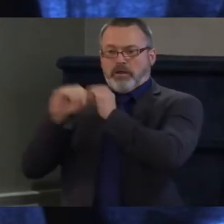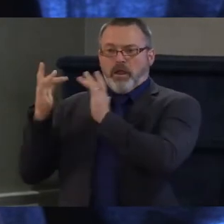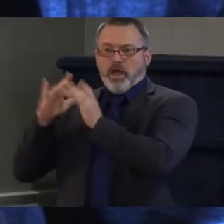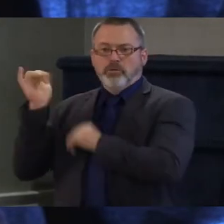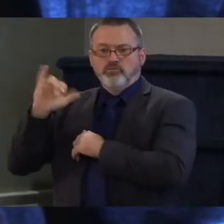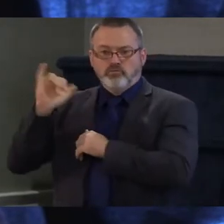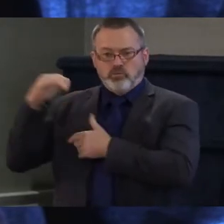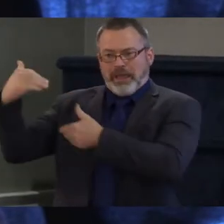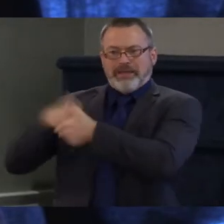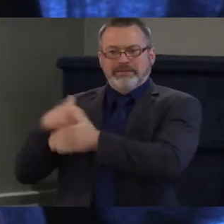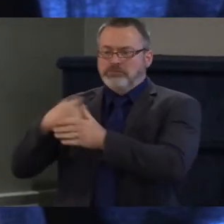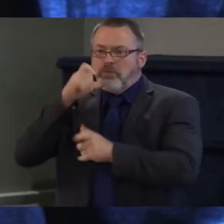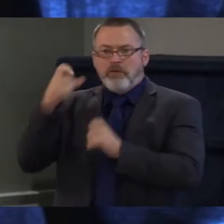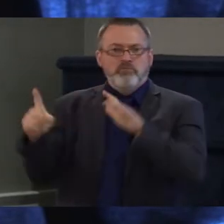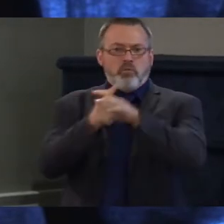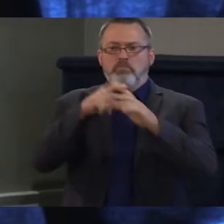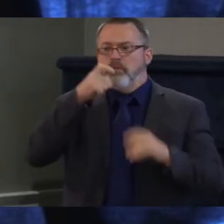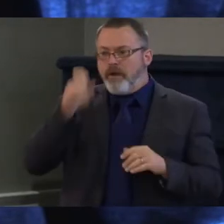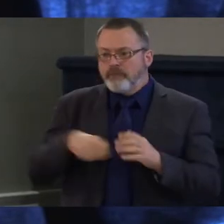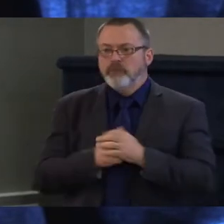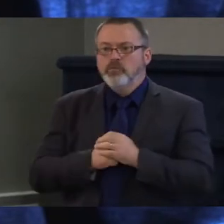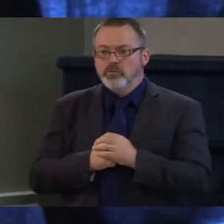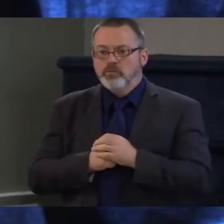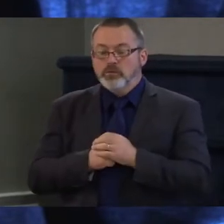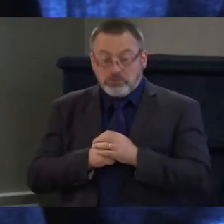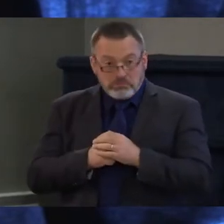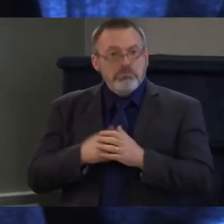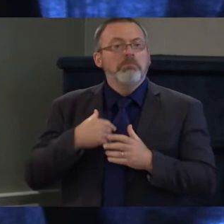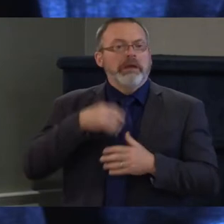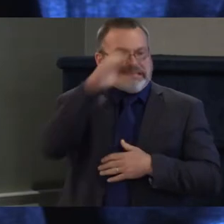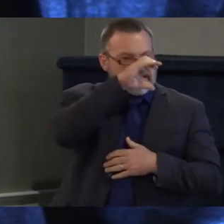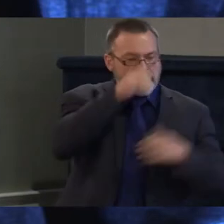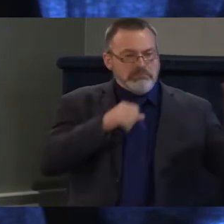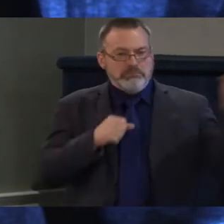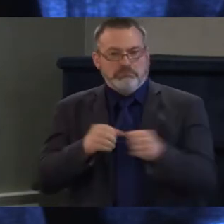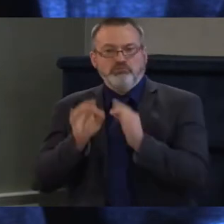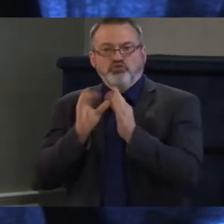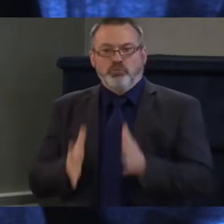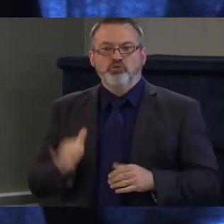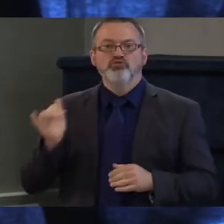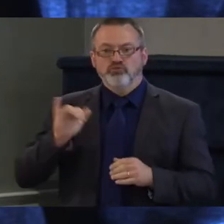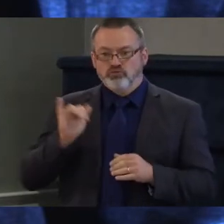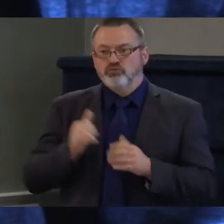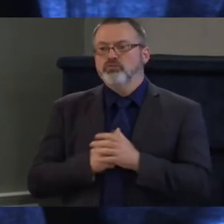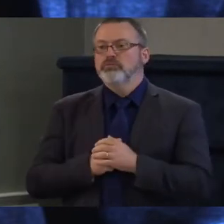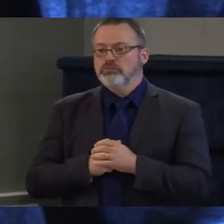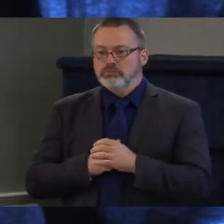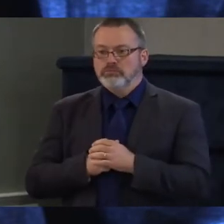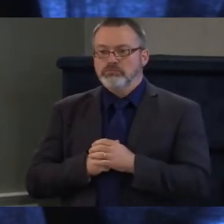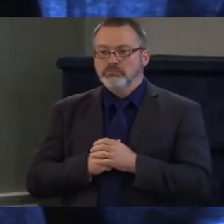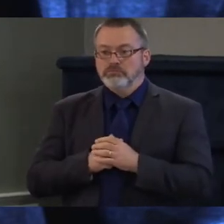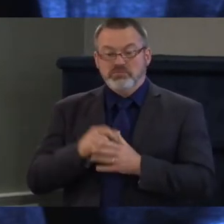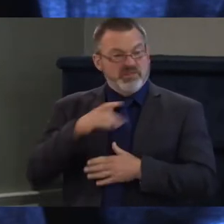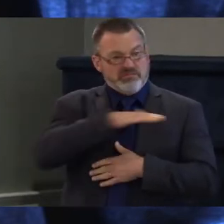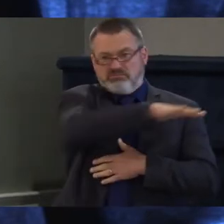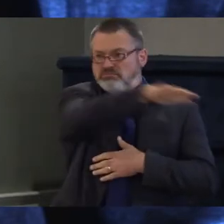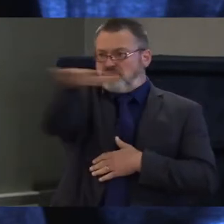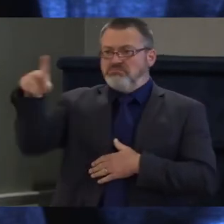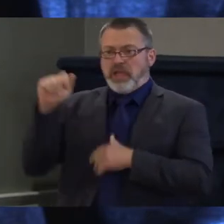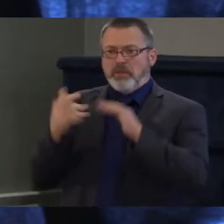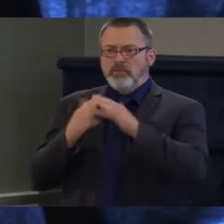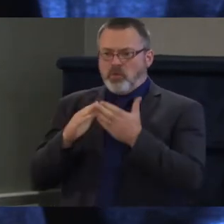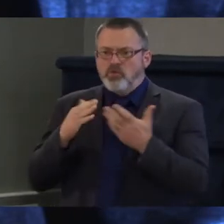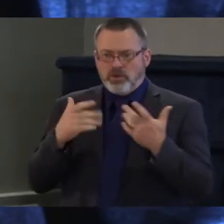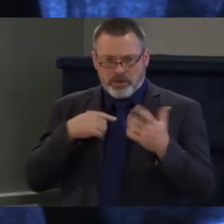looking to do better i am in communication with um folks within the disability community to make sure that we